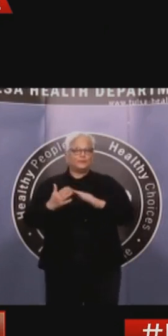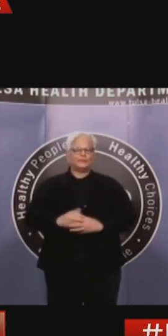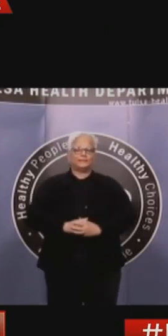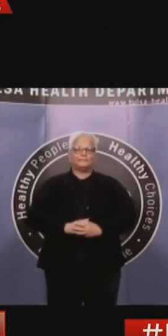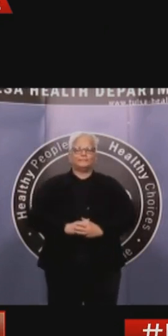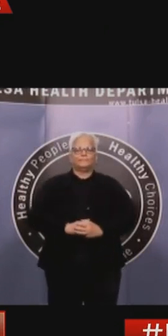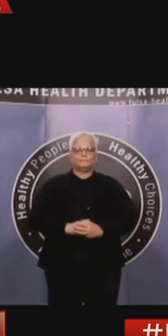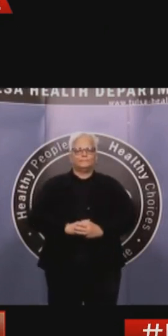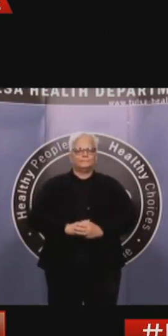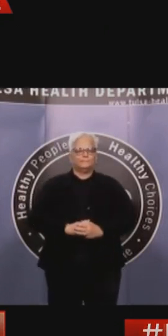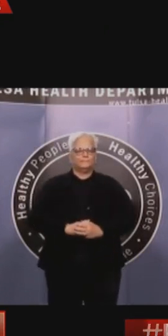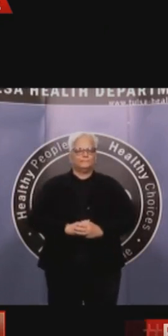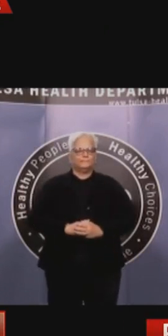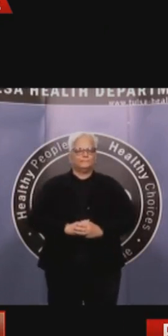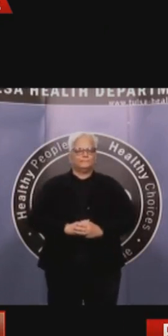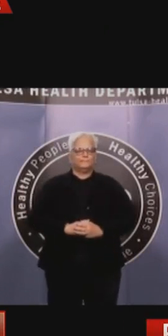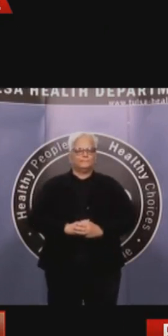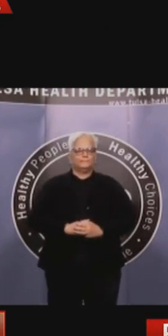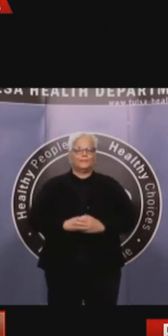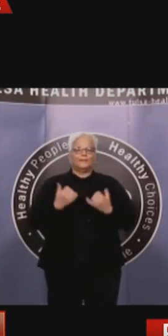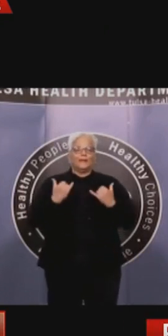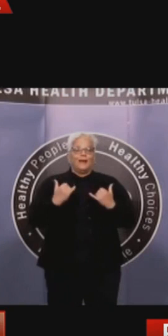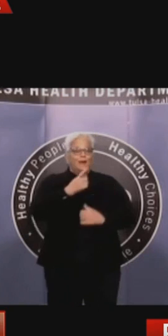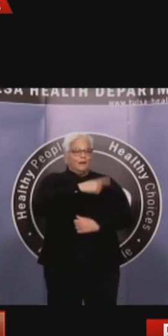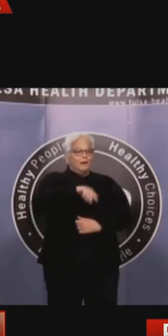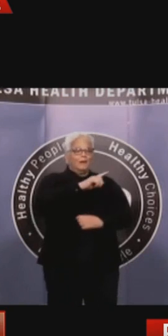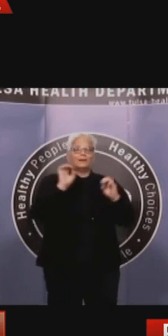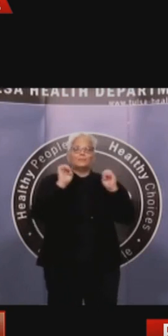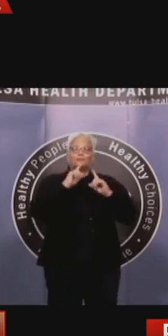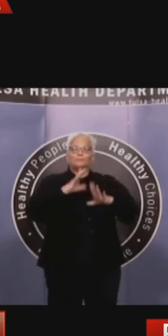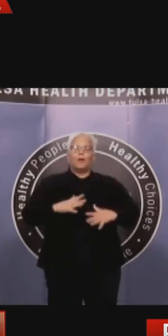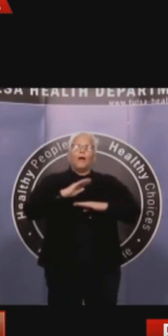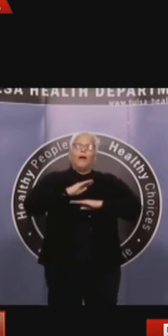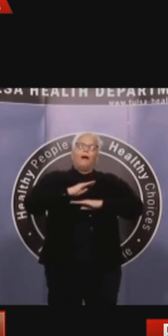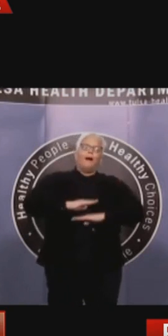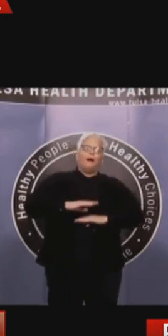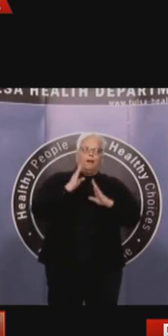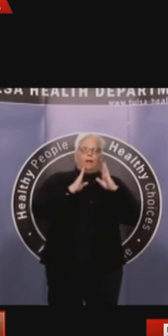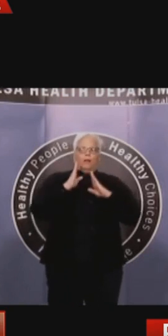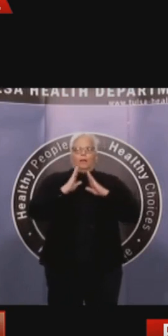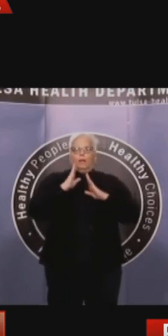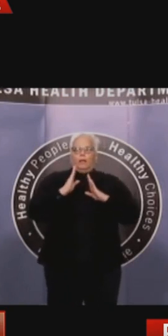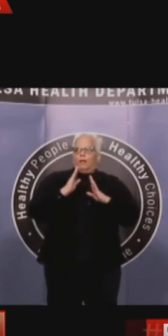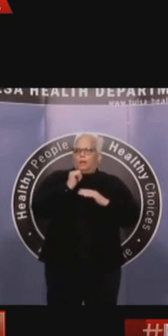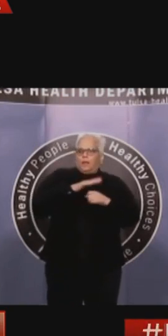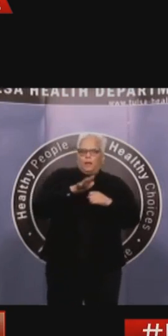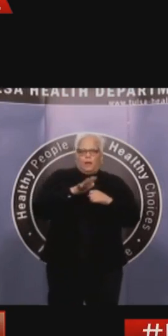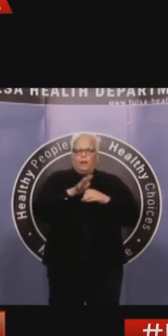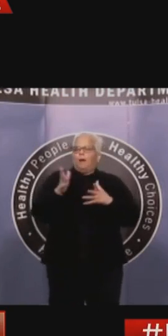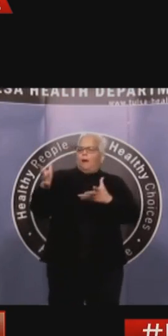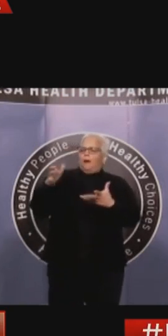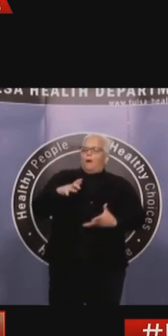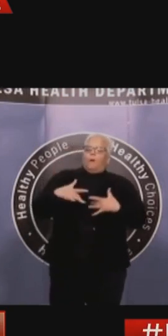that they're helping has coronavirus. So we're very grateful for that allocation of protective equipment. We need